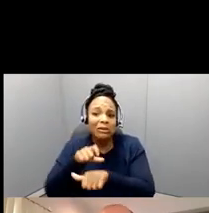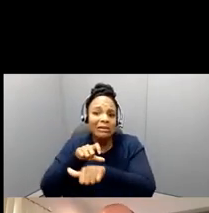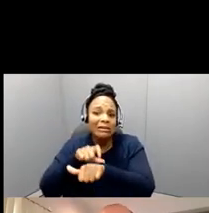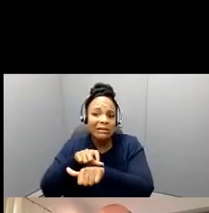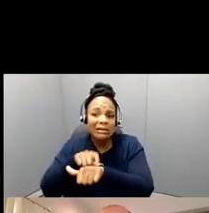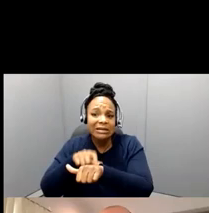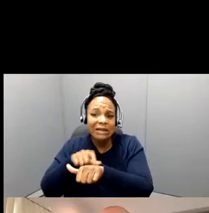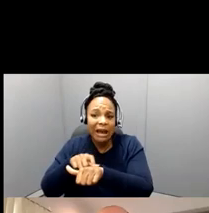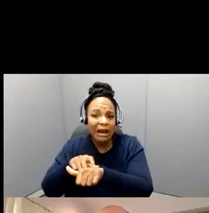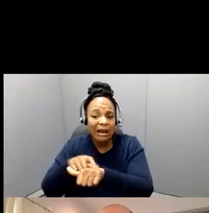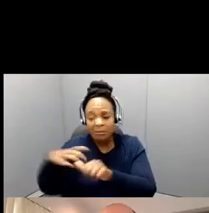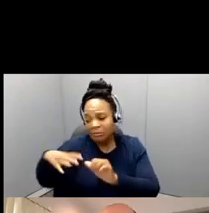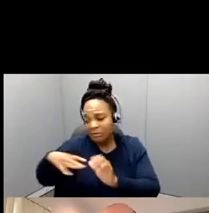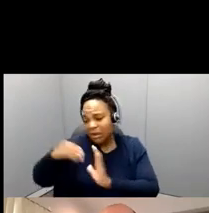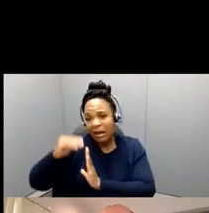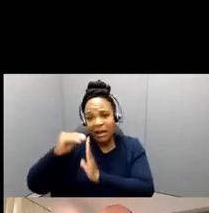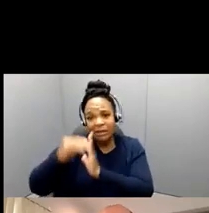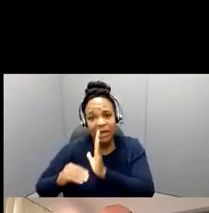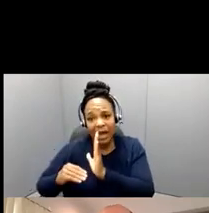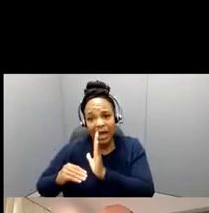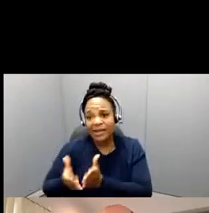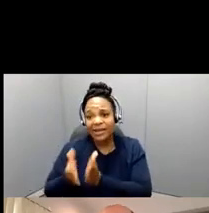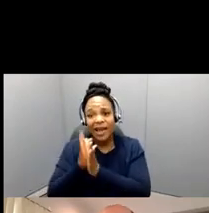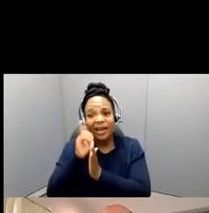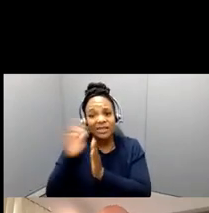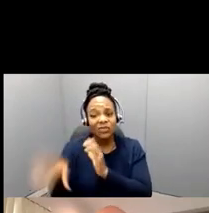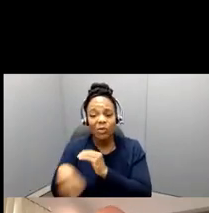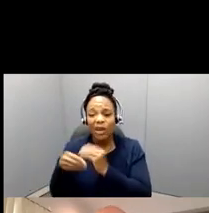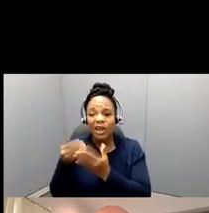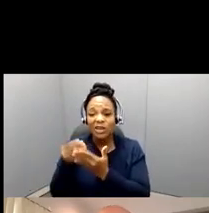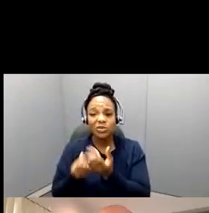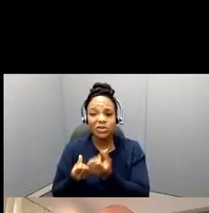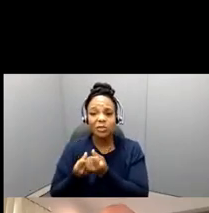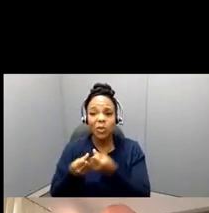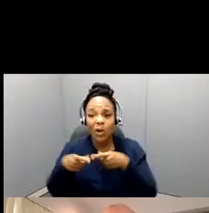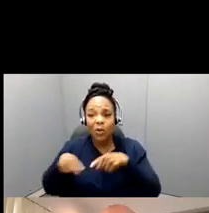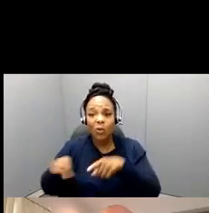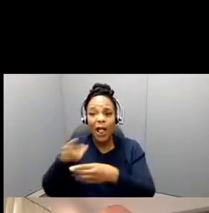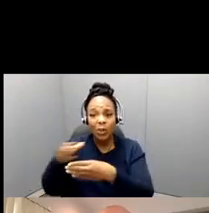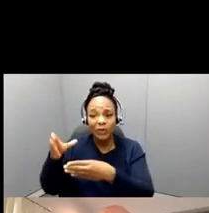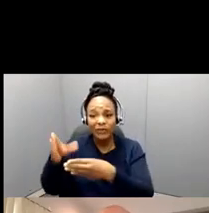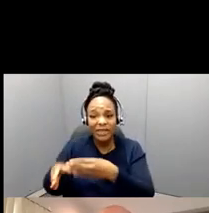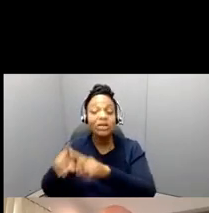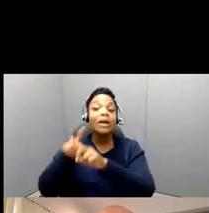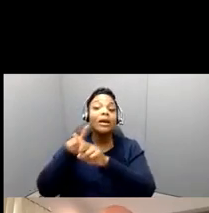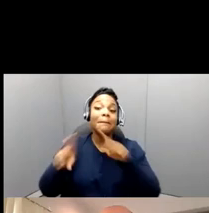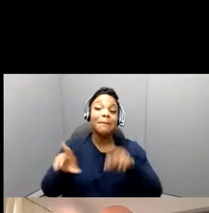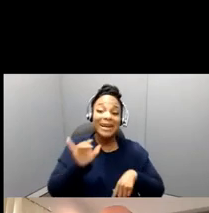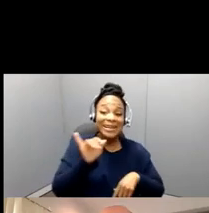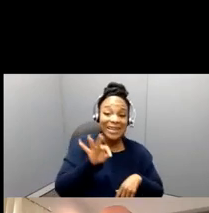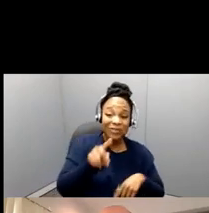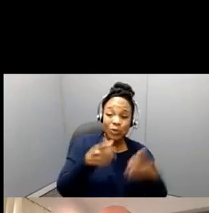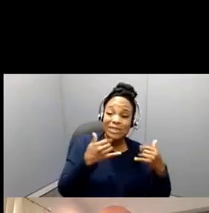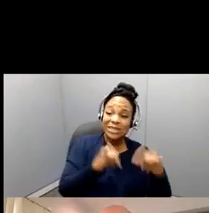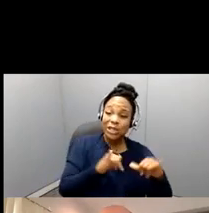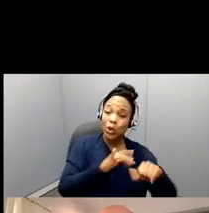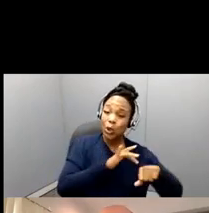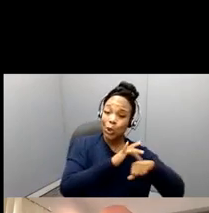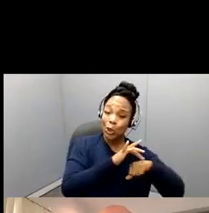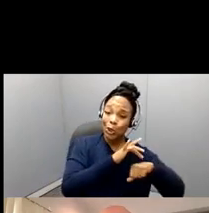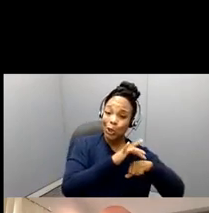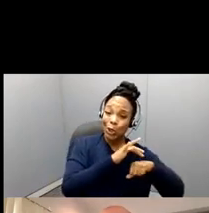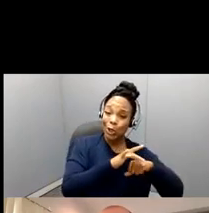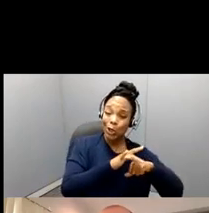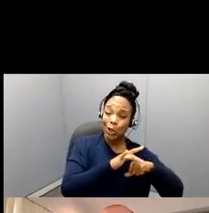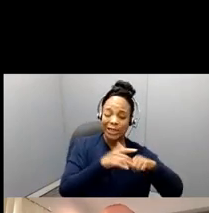support as you finish your, your dissertation, but if you're still sort of in that sort of stage of, uh, you're really kind of figuring out the